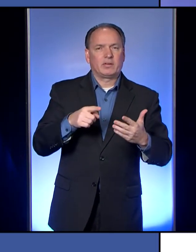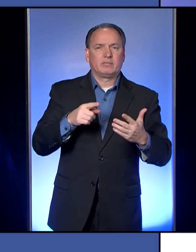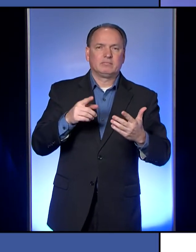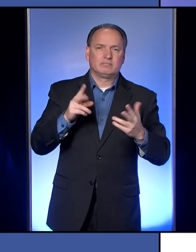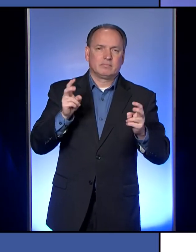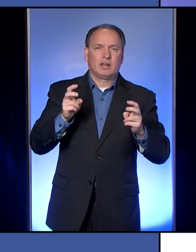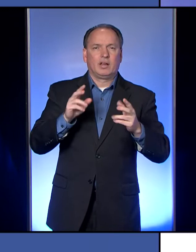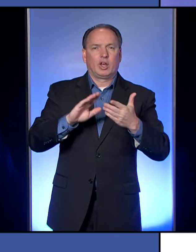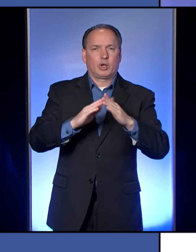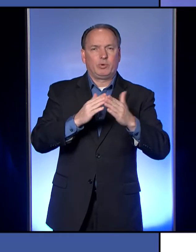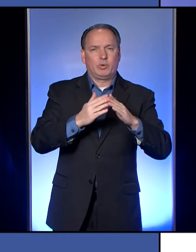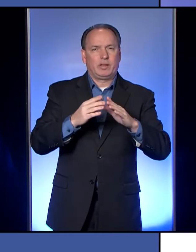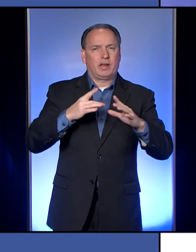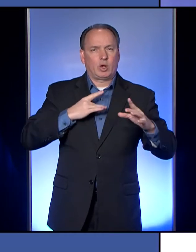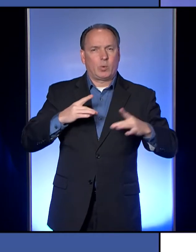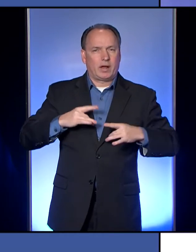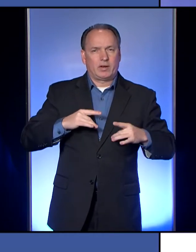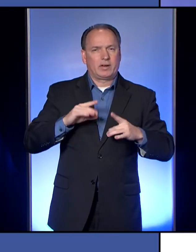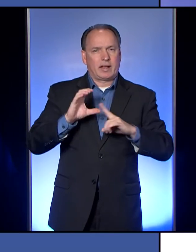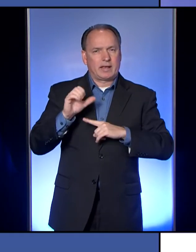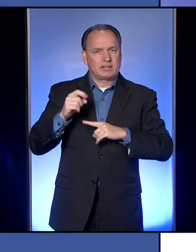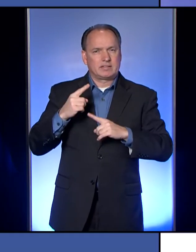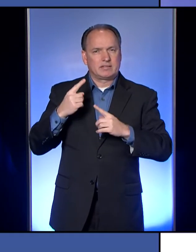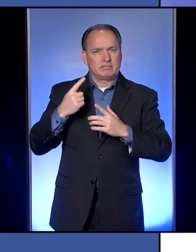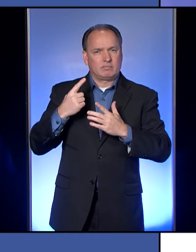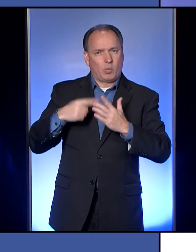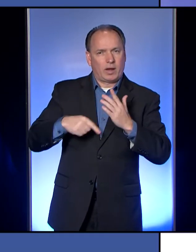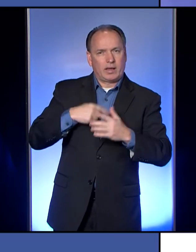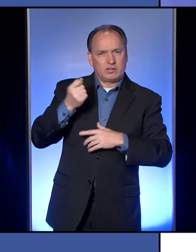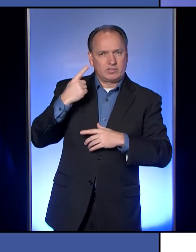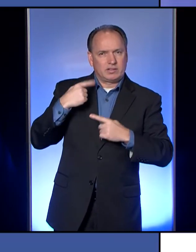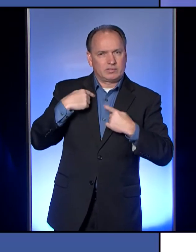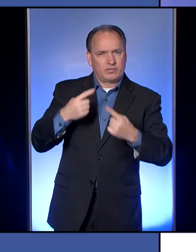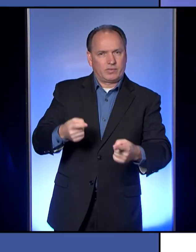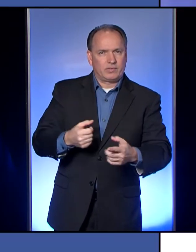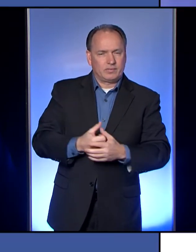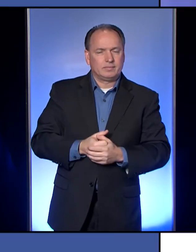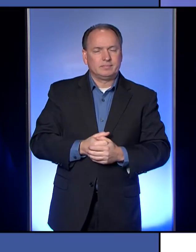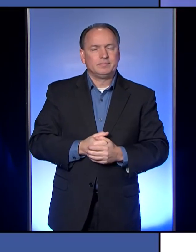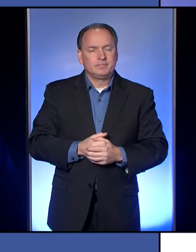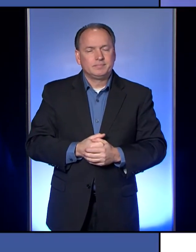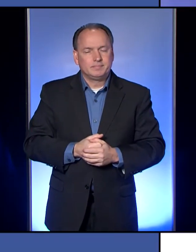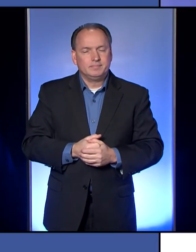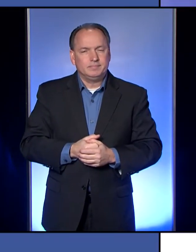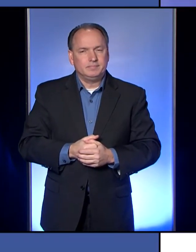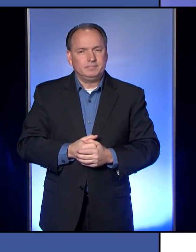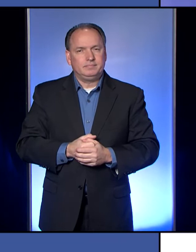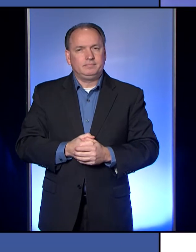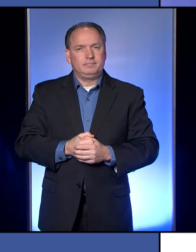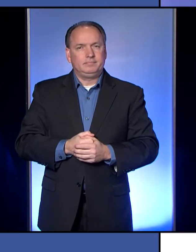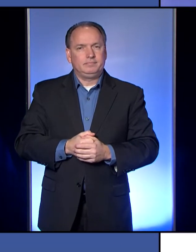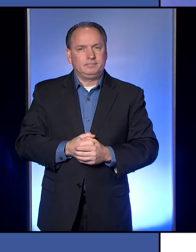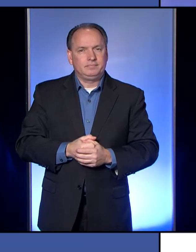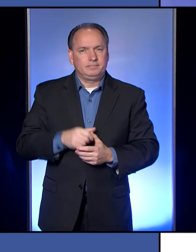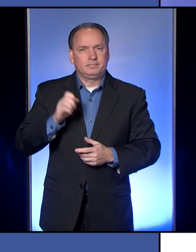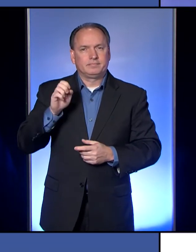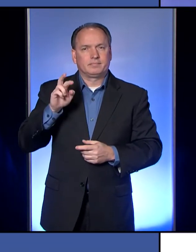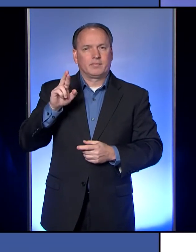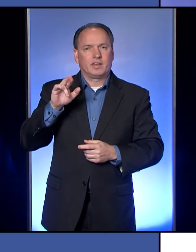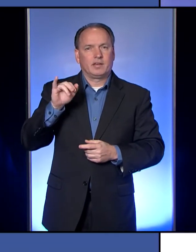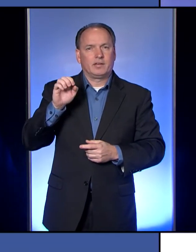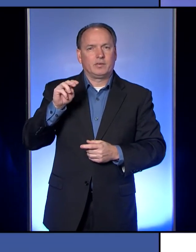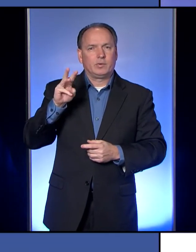cases, uh, is what I'm understanding at this point. Okay. Thank you. Sure. Erie news now.